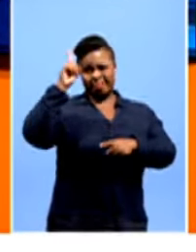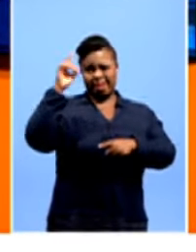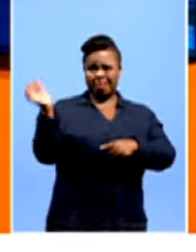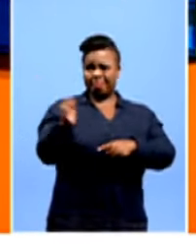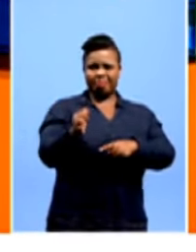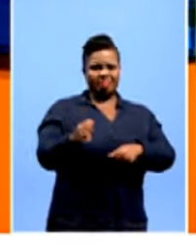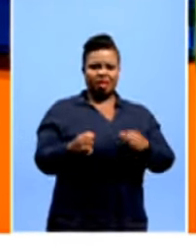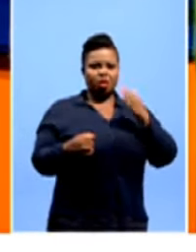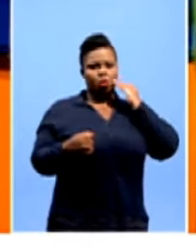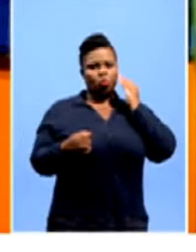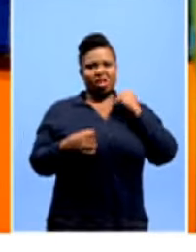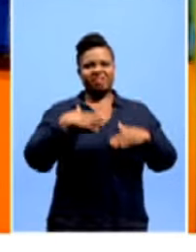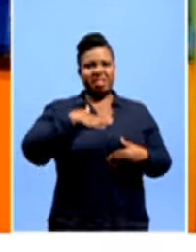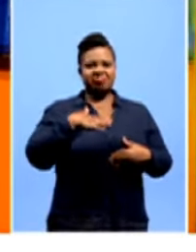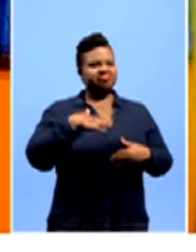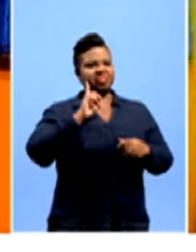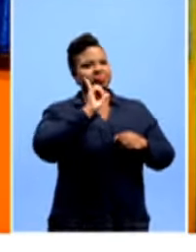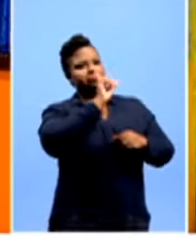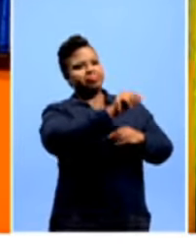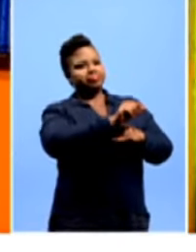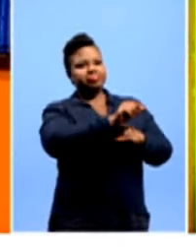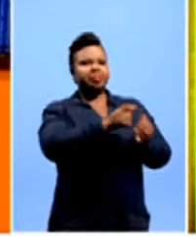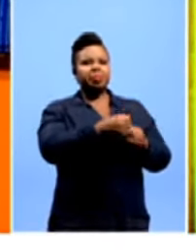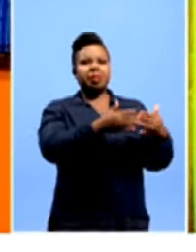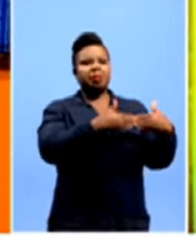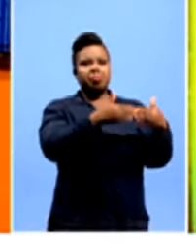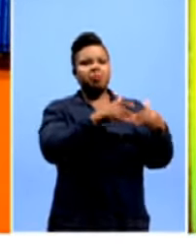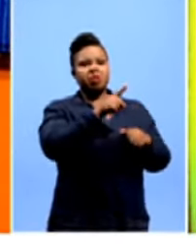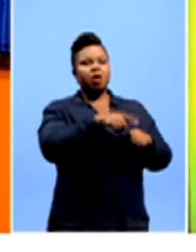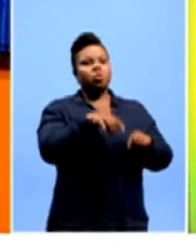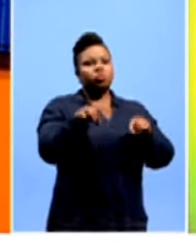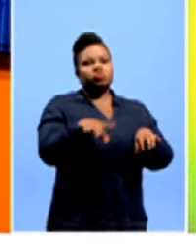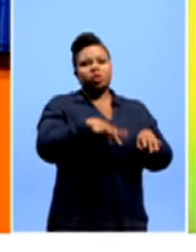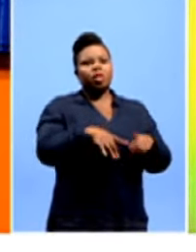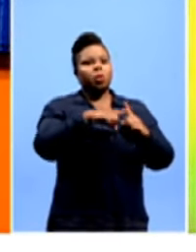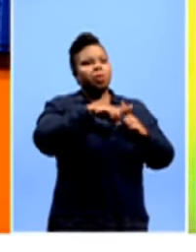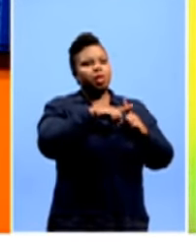don't have a future. They'll take their chances in Australia, in England. What's your response to them?